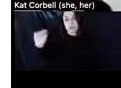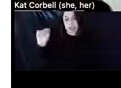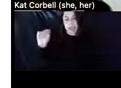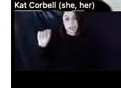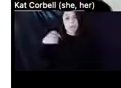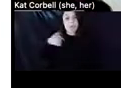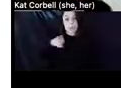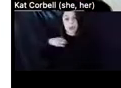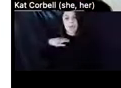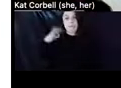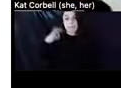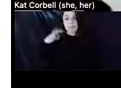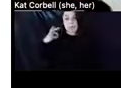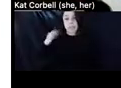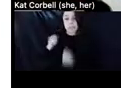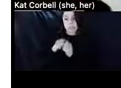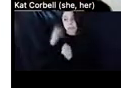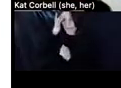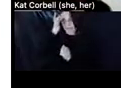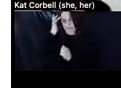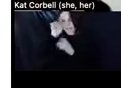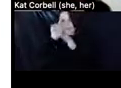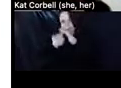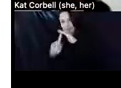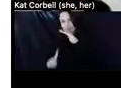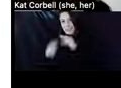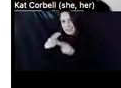um, um, oh, I'm blanking on their name now. Um,